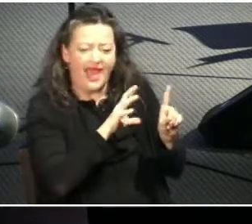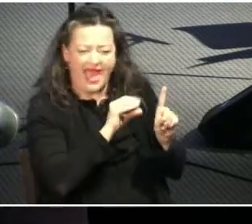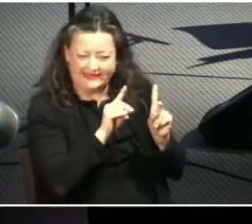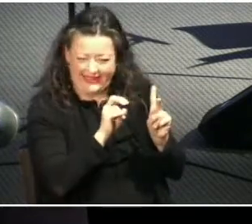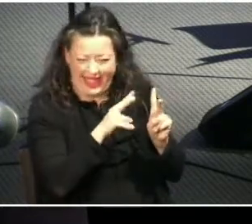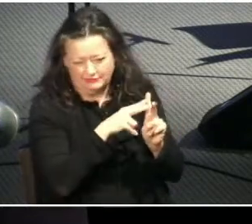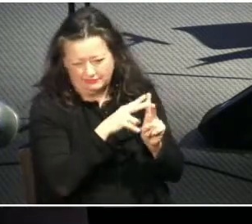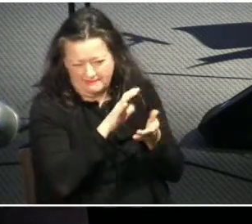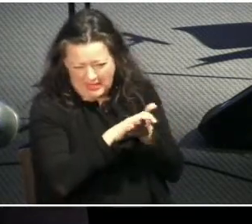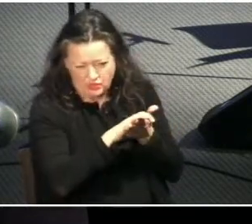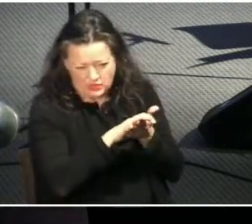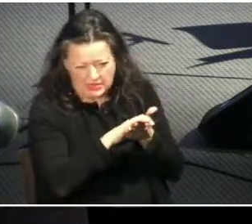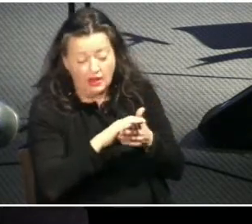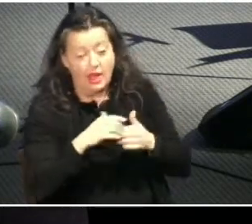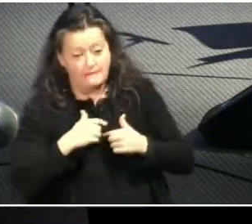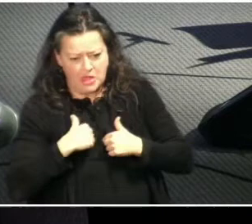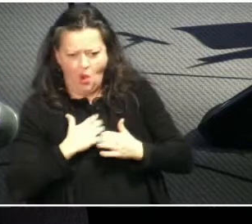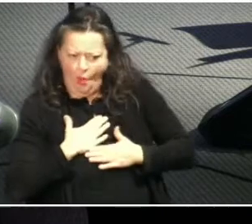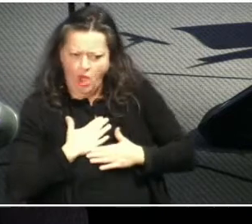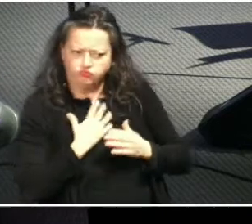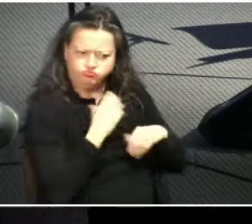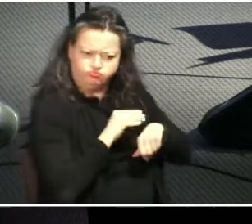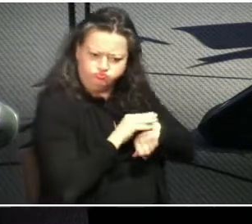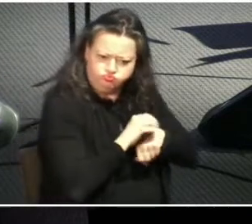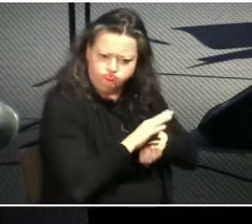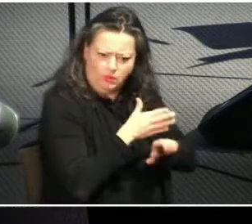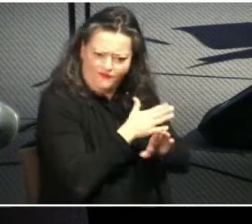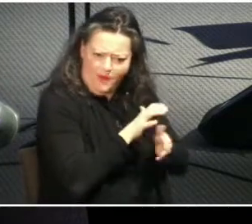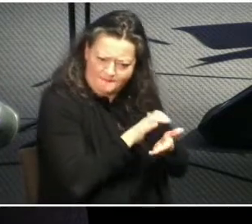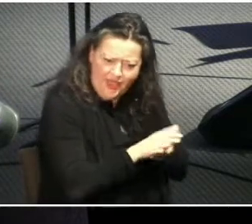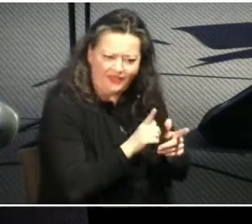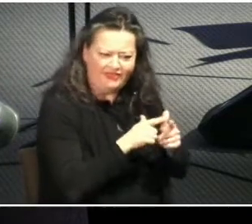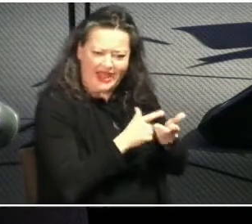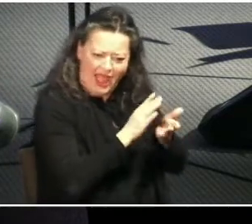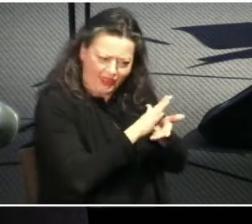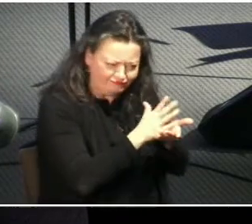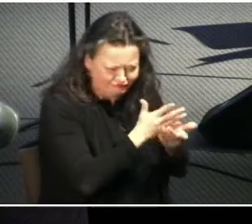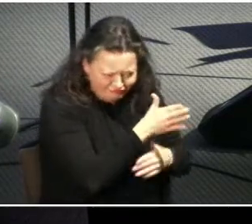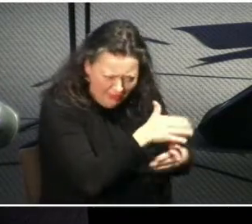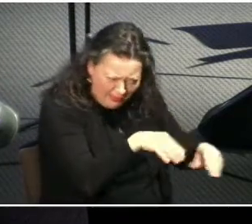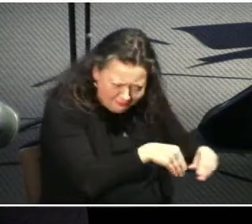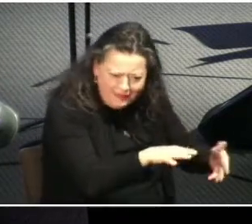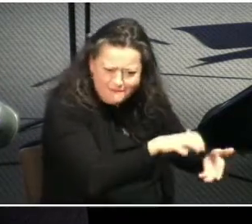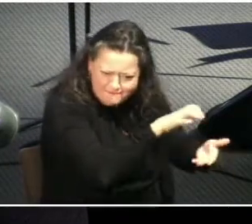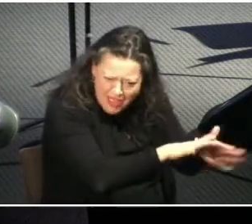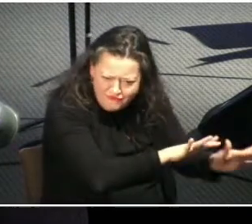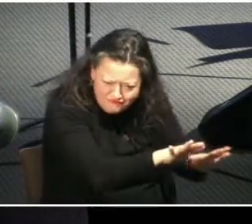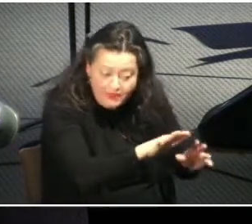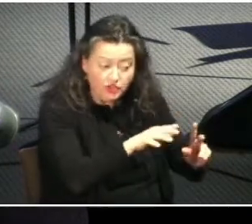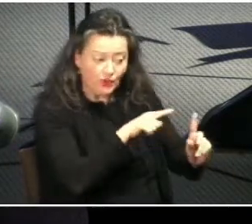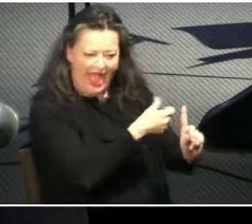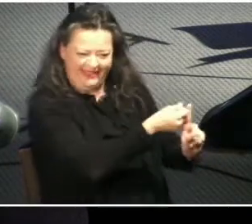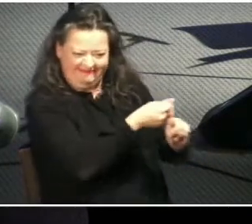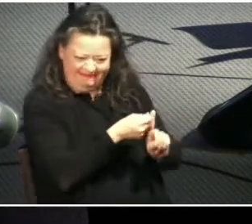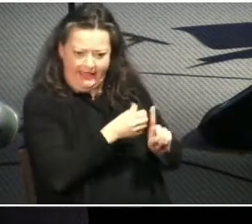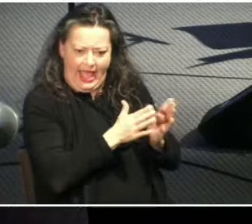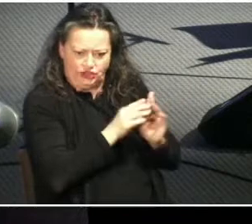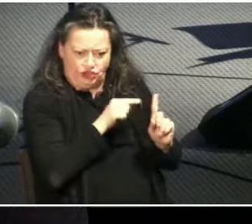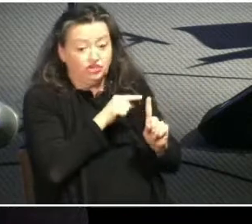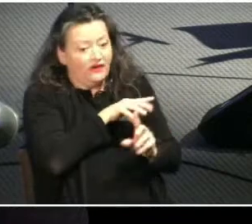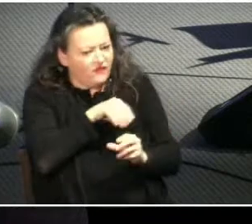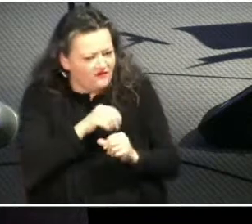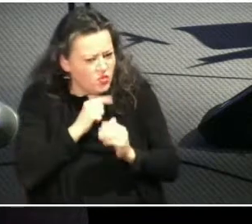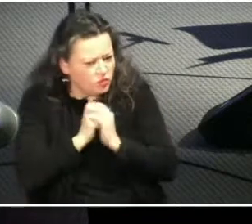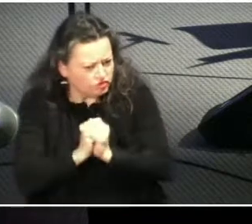premarital counseling then i had the privilege of officiating their wedding over four years ago and i thought it might be helpful for you to hear